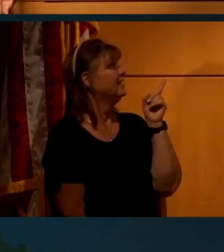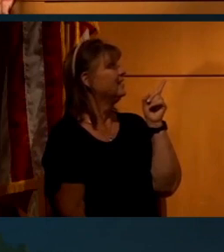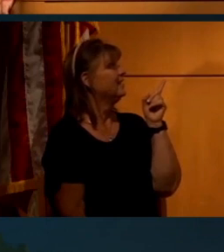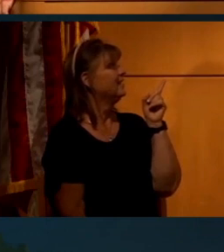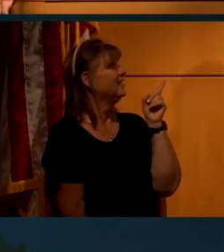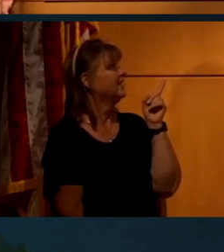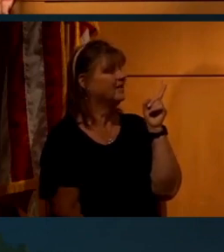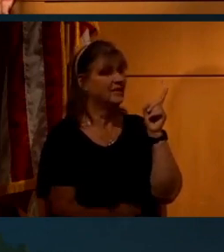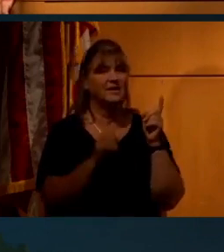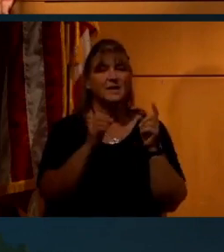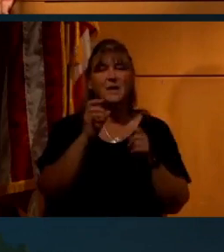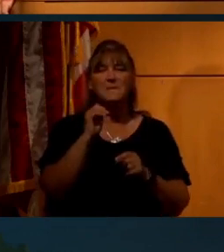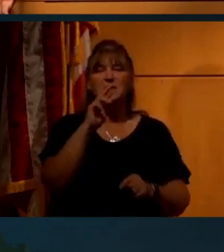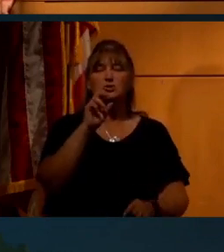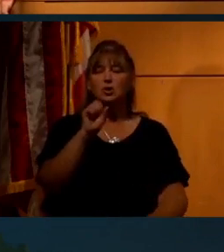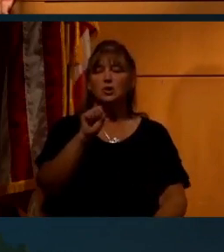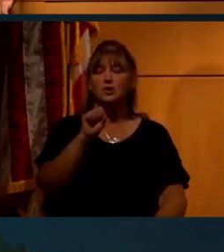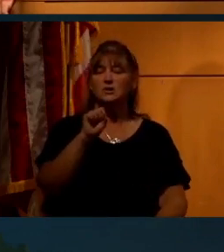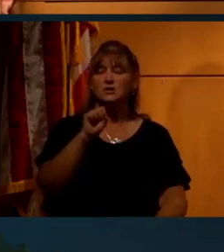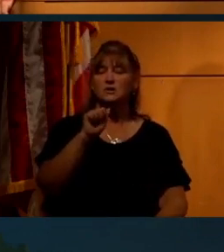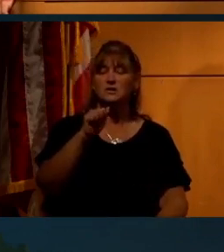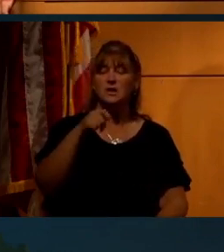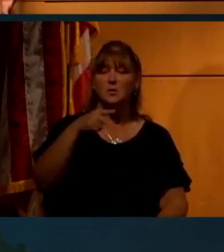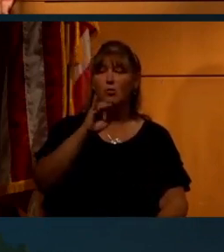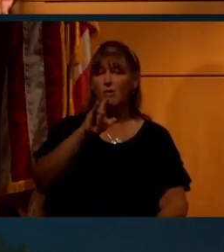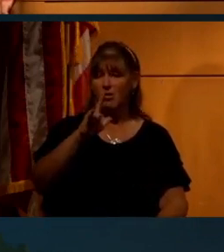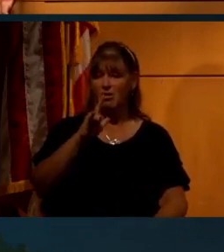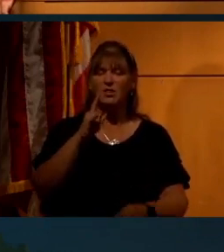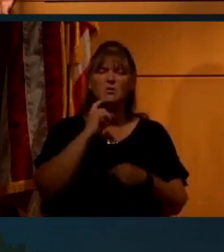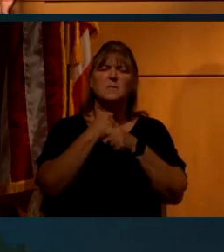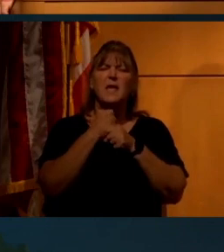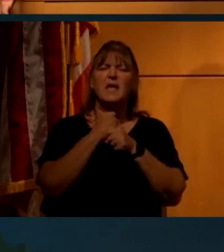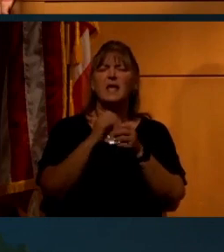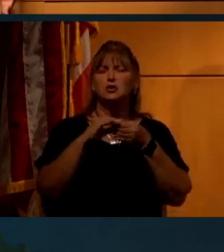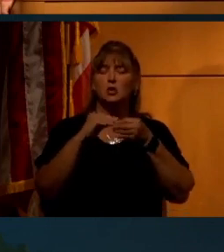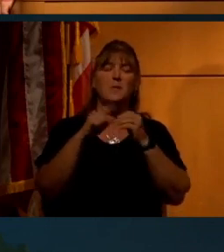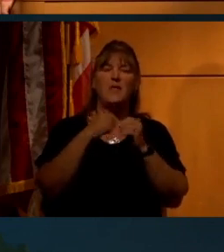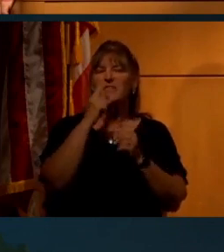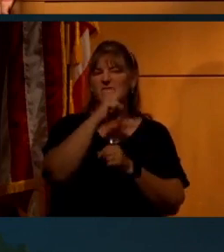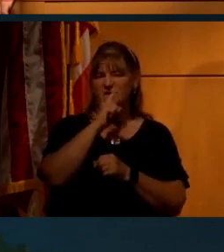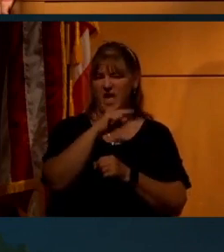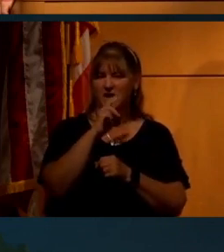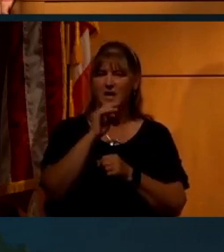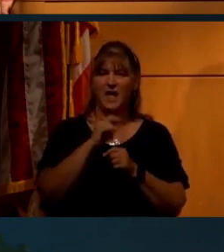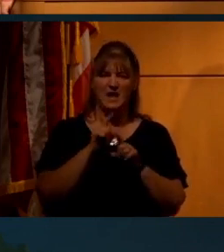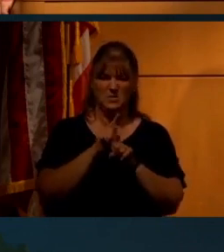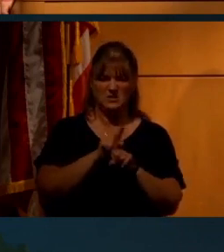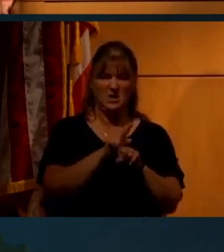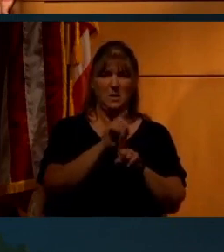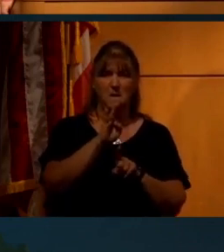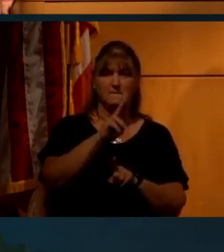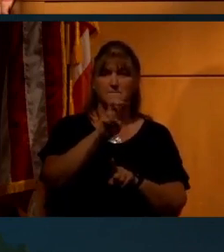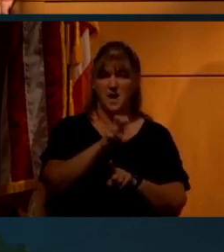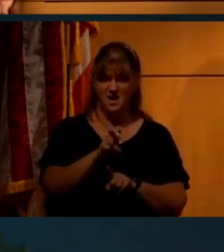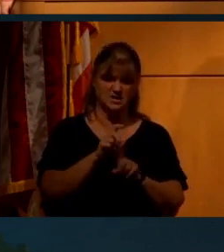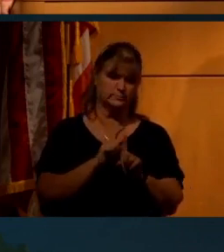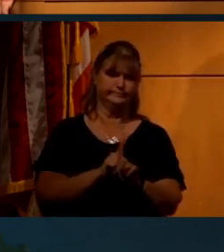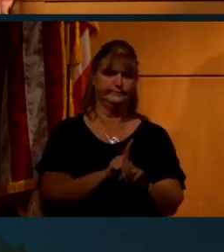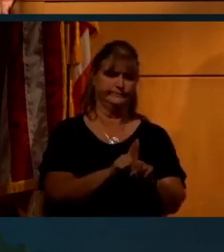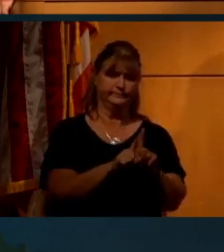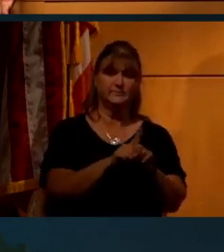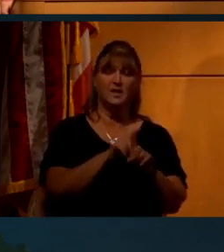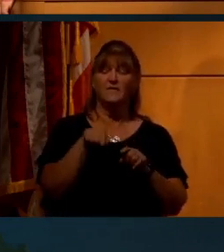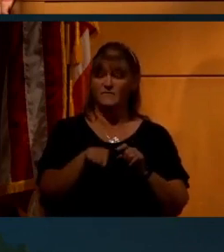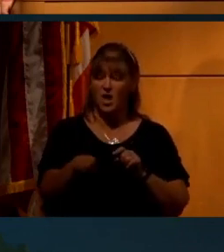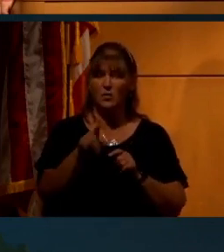Mr. Sabrell was making a documentary about the fake moon landings, and he was stalking Buzz Aldrin, followed him